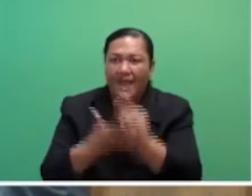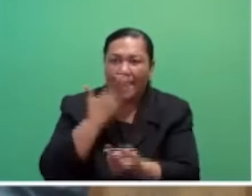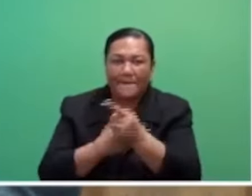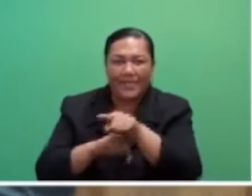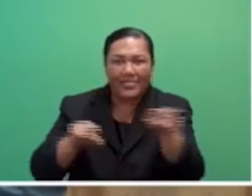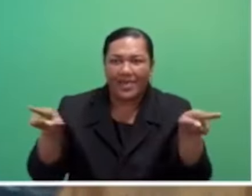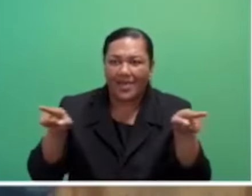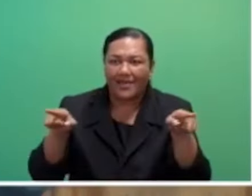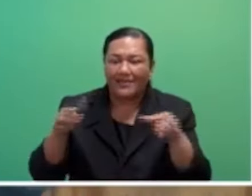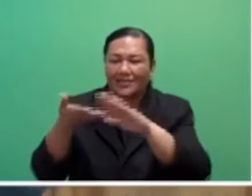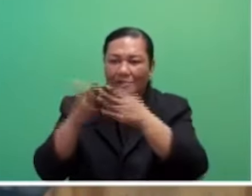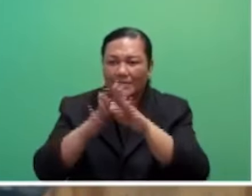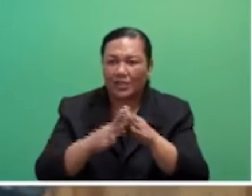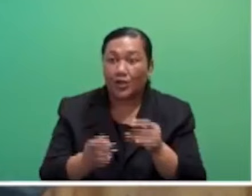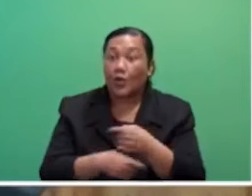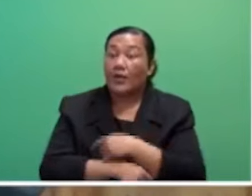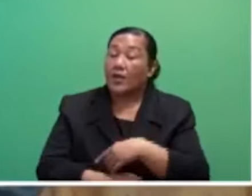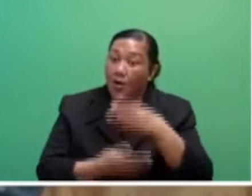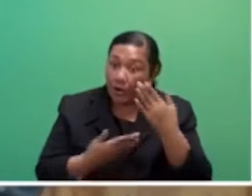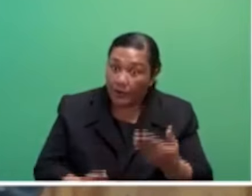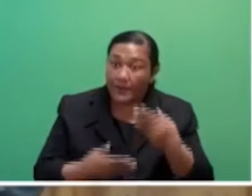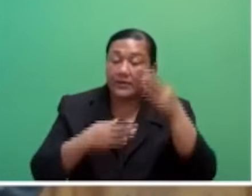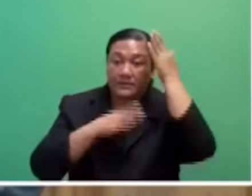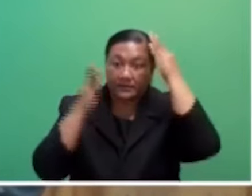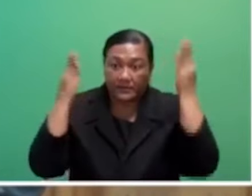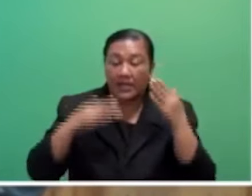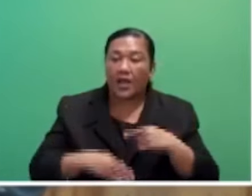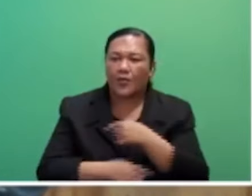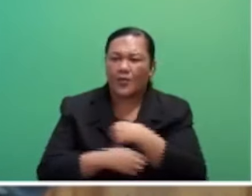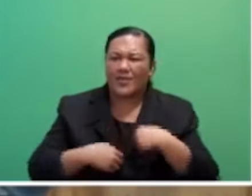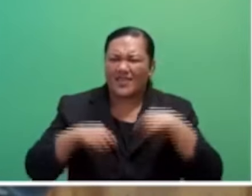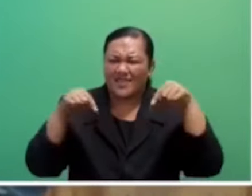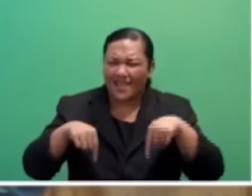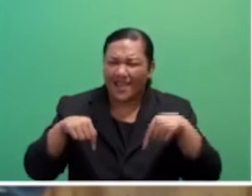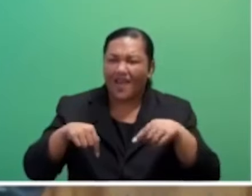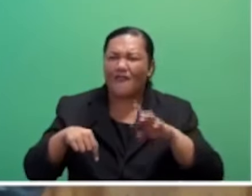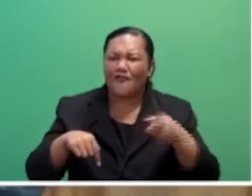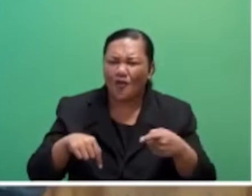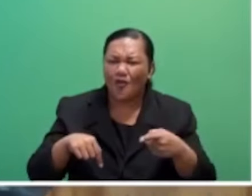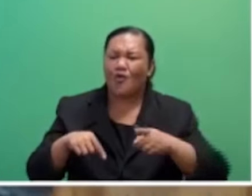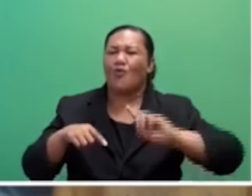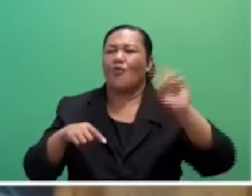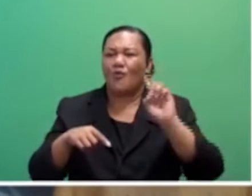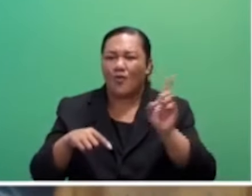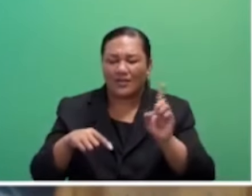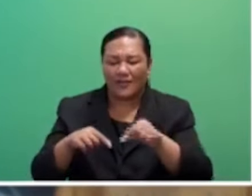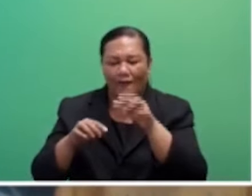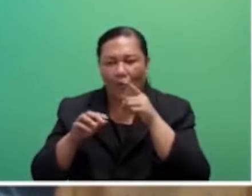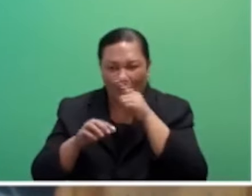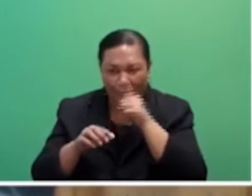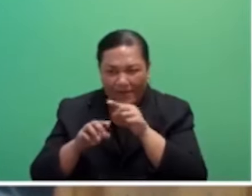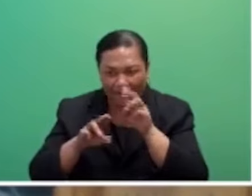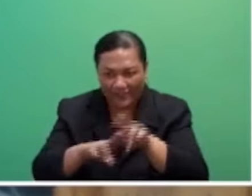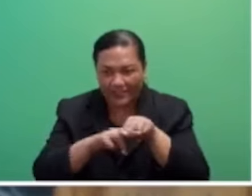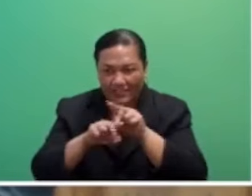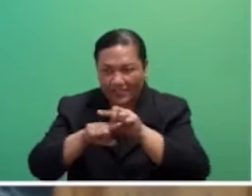we are elected to defend the interests of the people of Fiji at all costs. If it takes us to